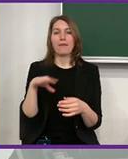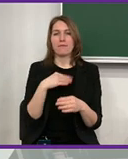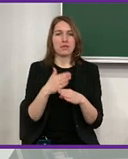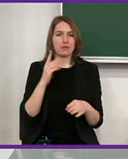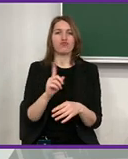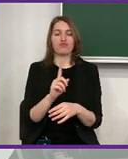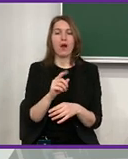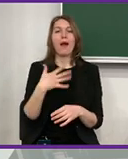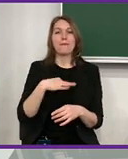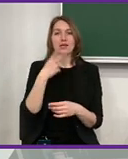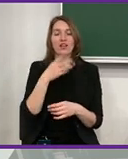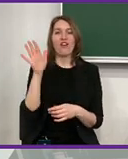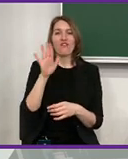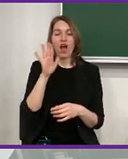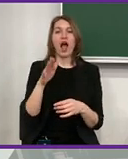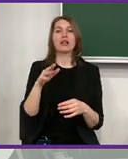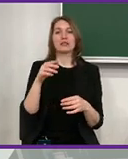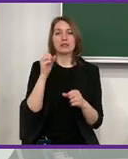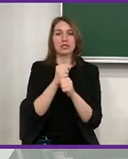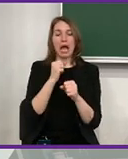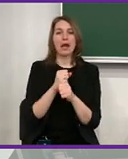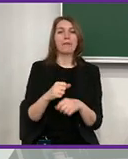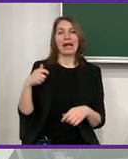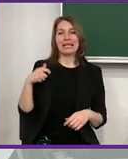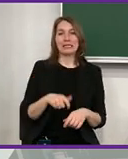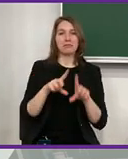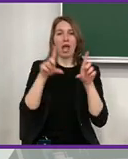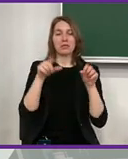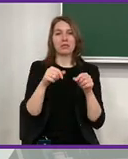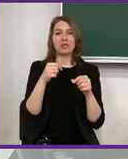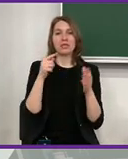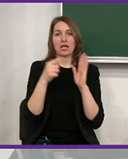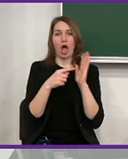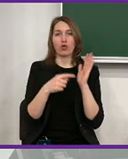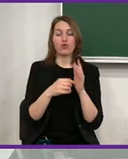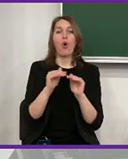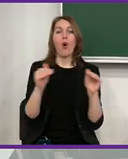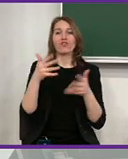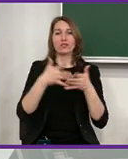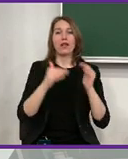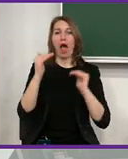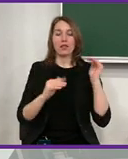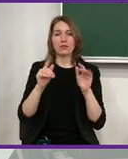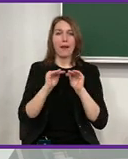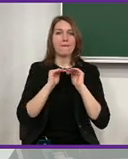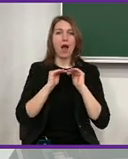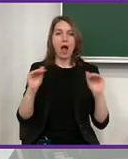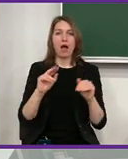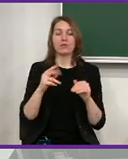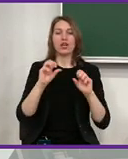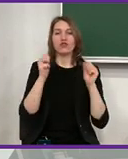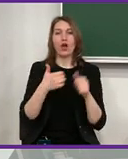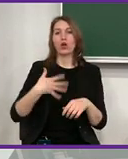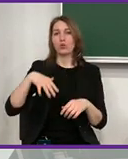occupational safety risks. Together with the State Labor Inspectorate, we look at reports, because the official